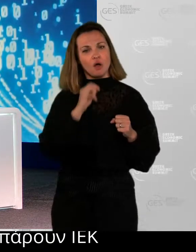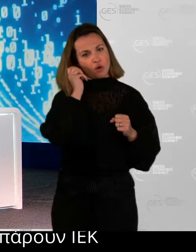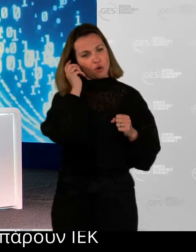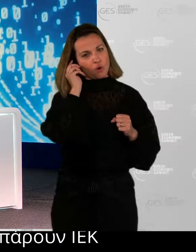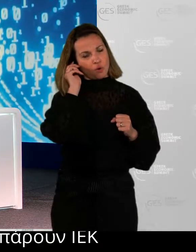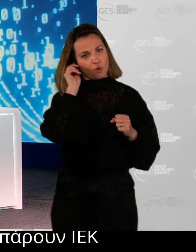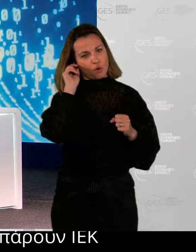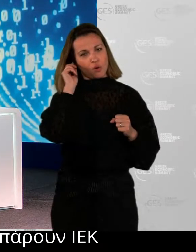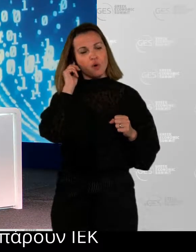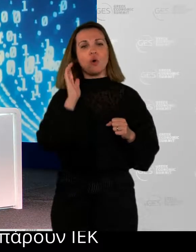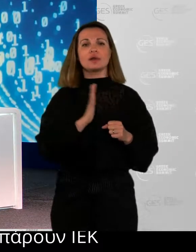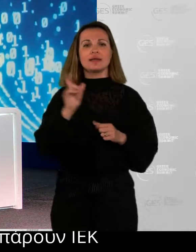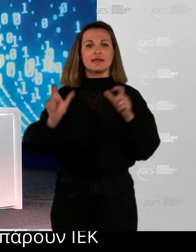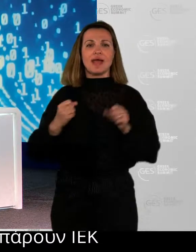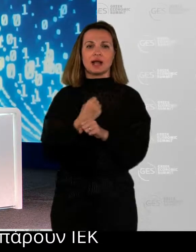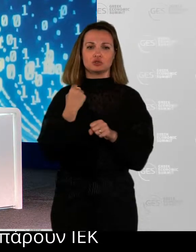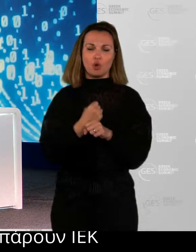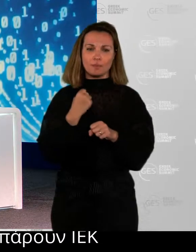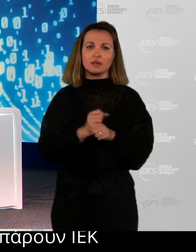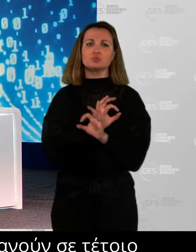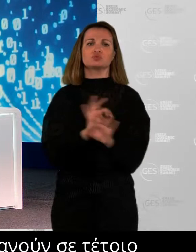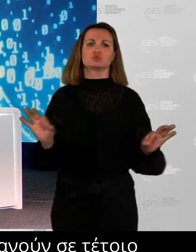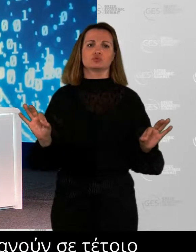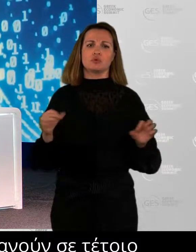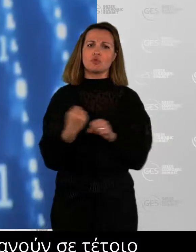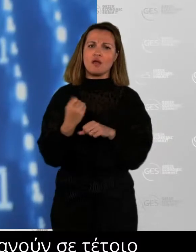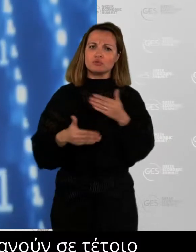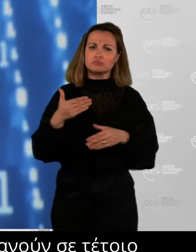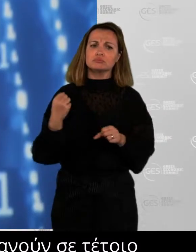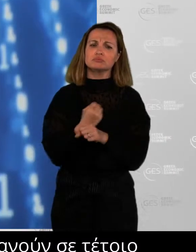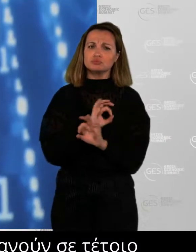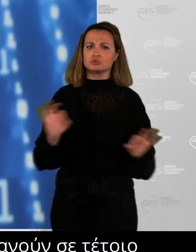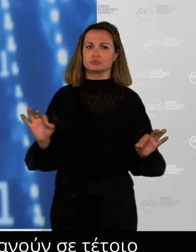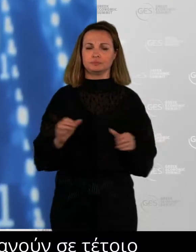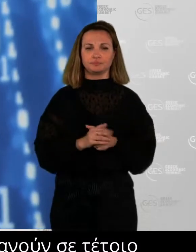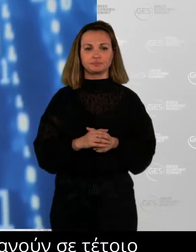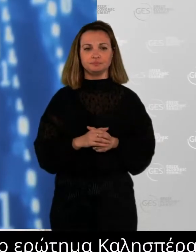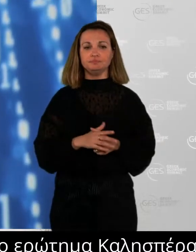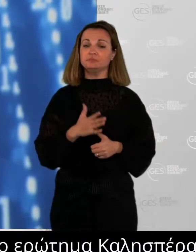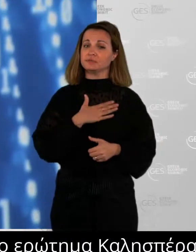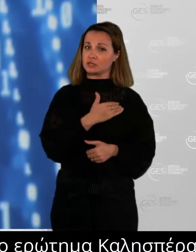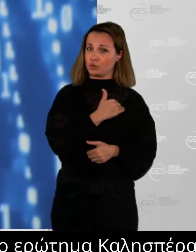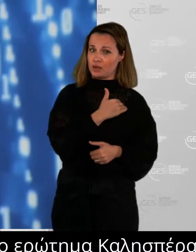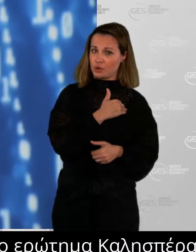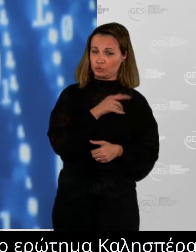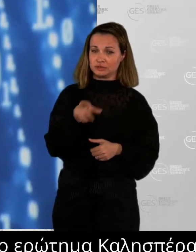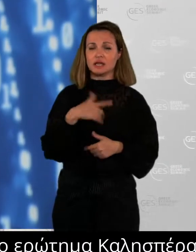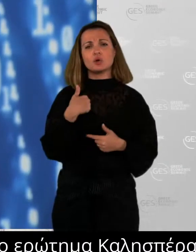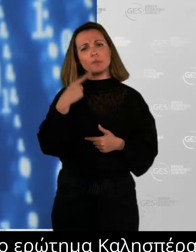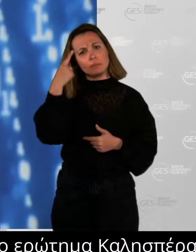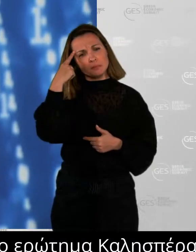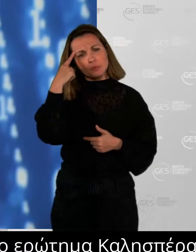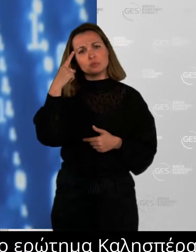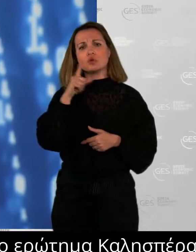first of all, for the question. And good afternoon, everyone. I think, first of all, it's an evolving situation that we are after here. I believe,